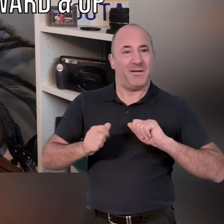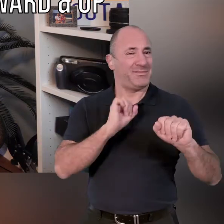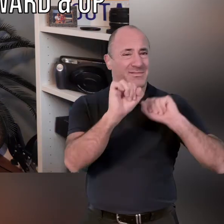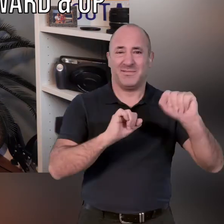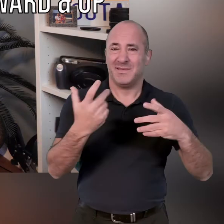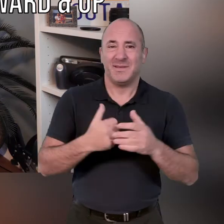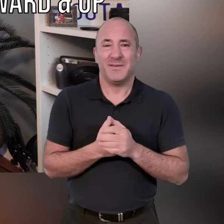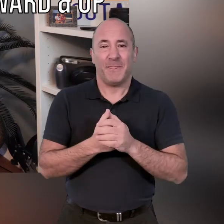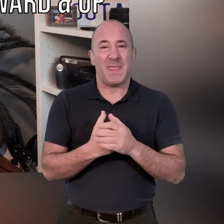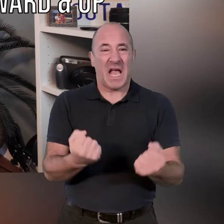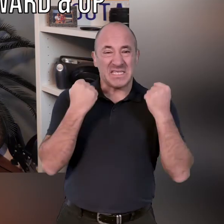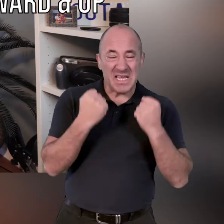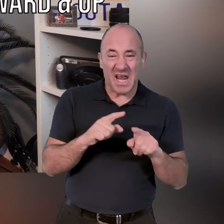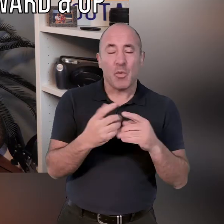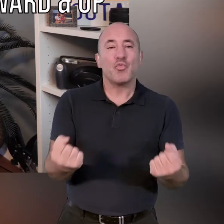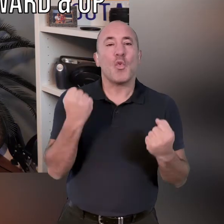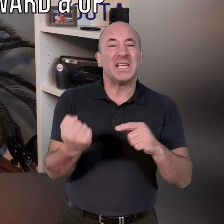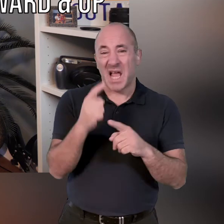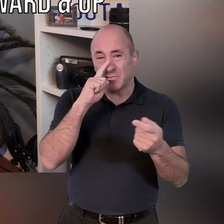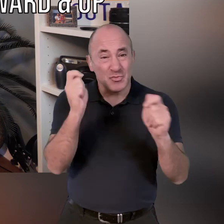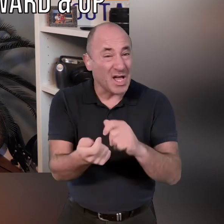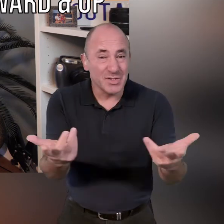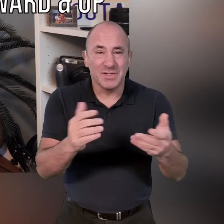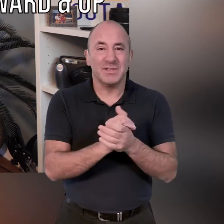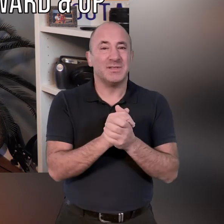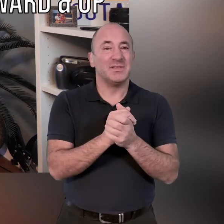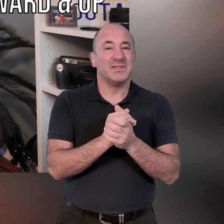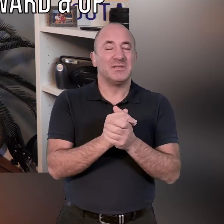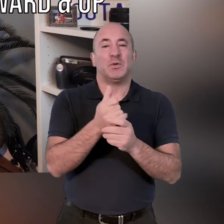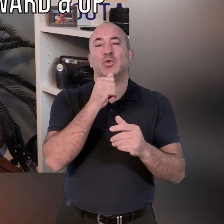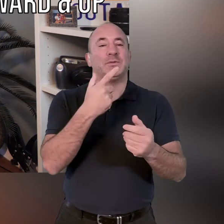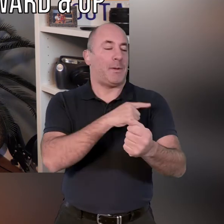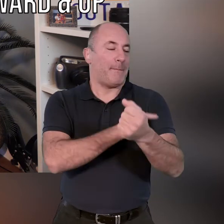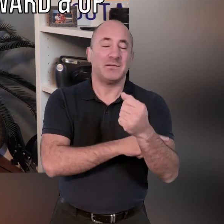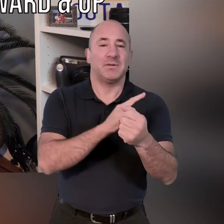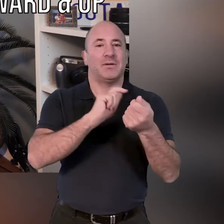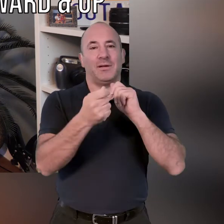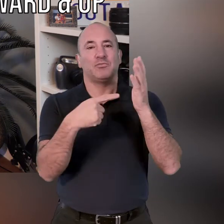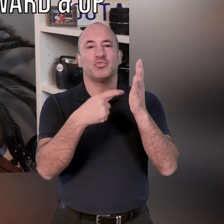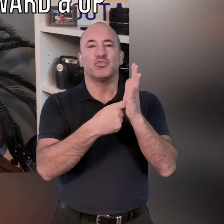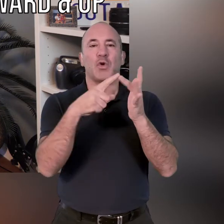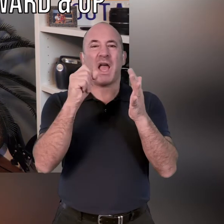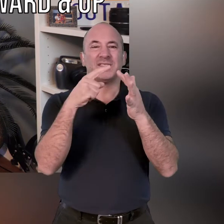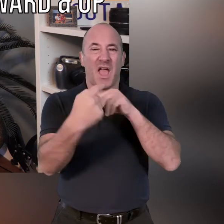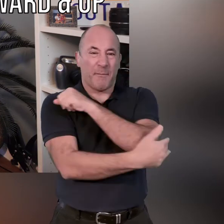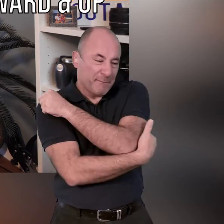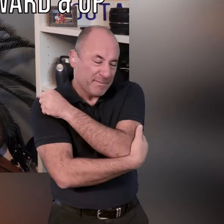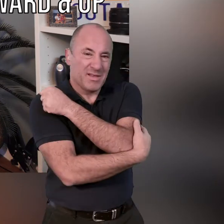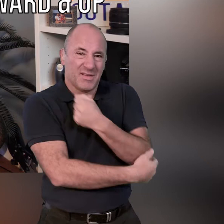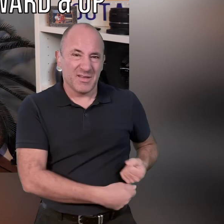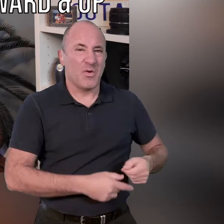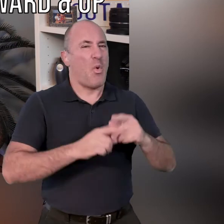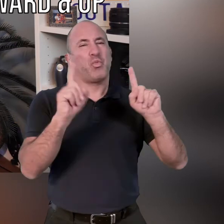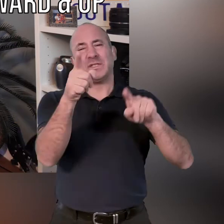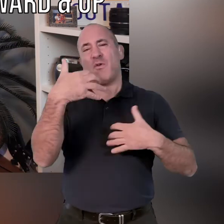uh you can change the exercise we do with the weights so you can do maybe tricep extensions or whatever it might